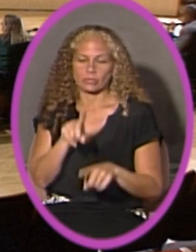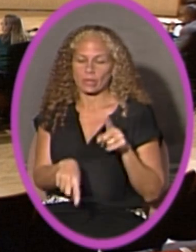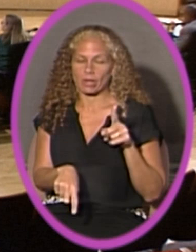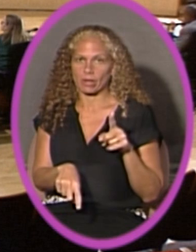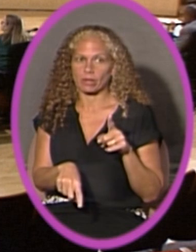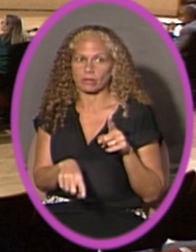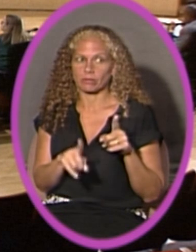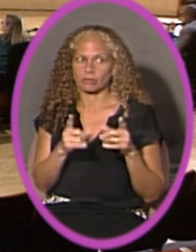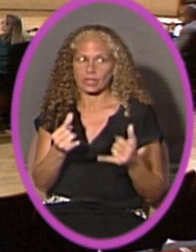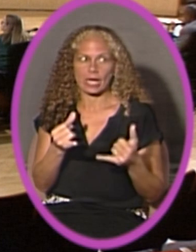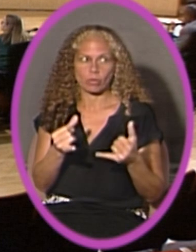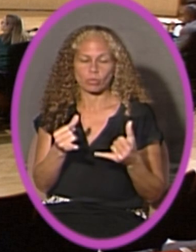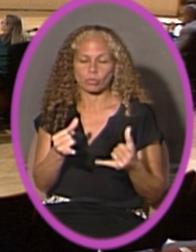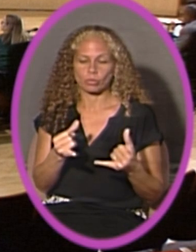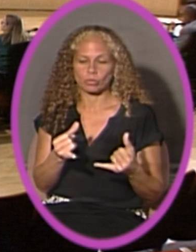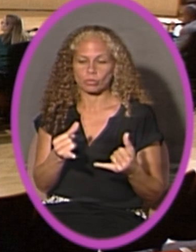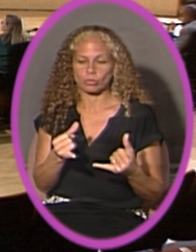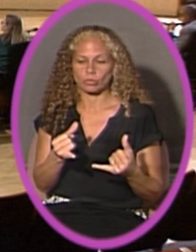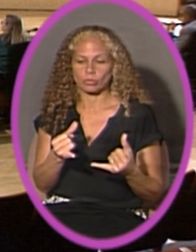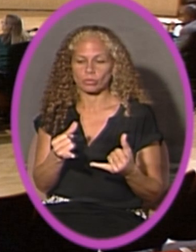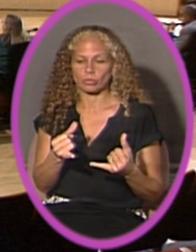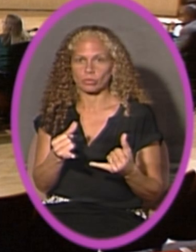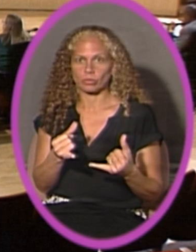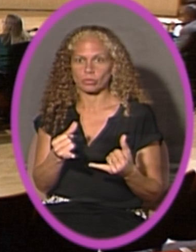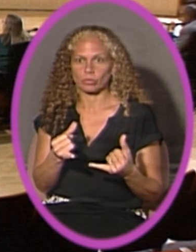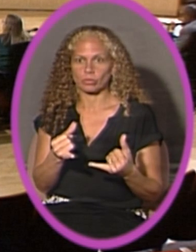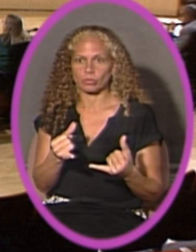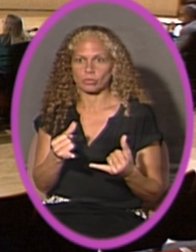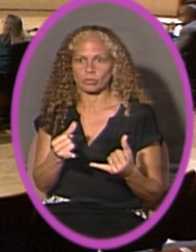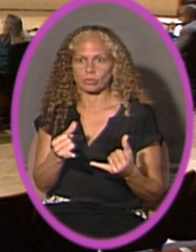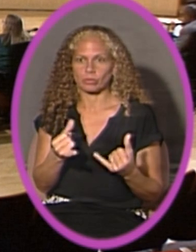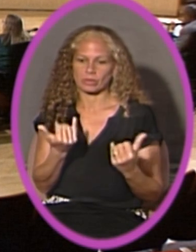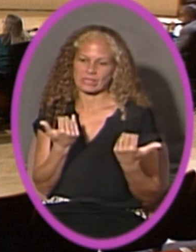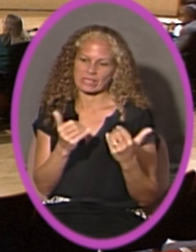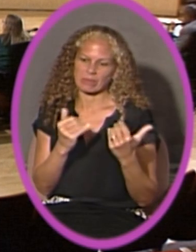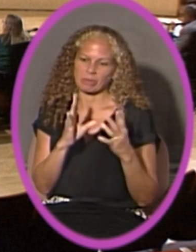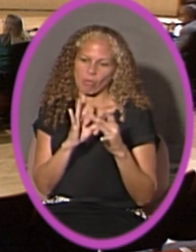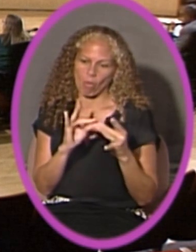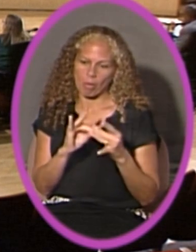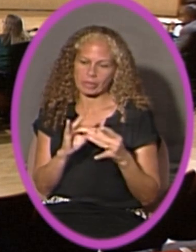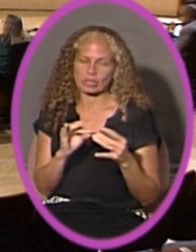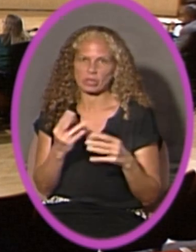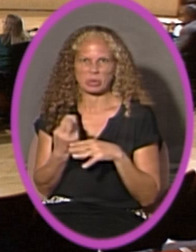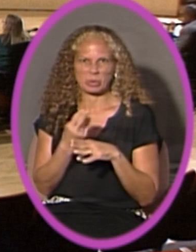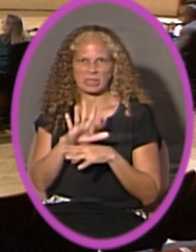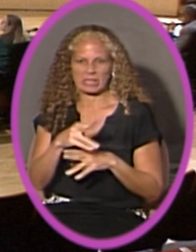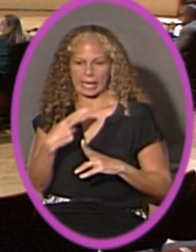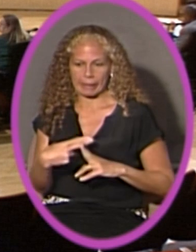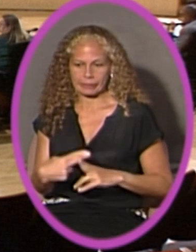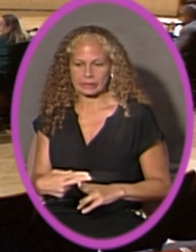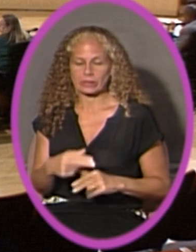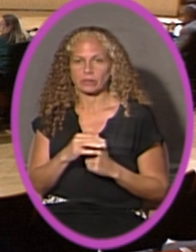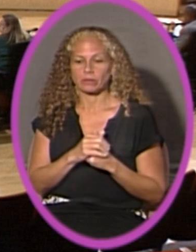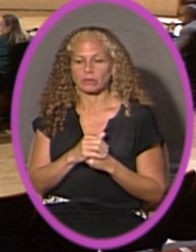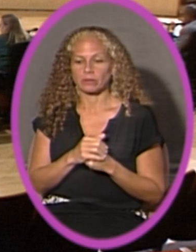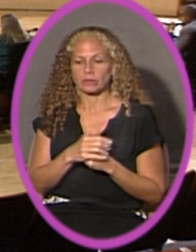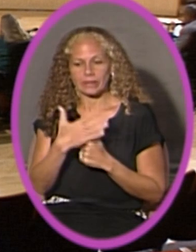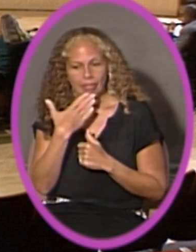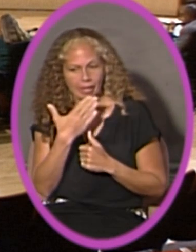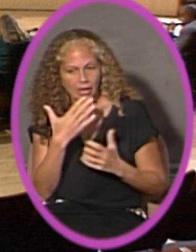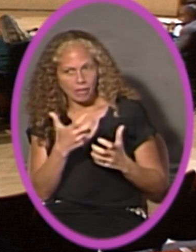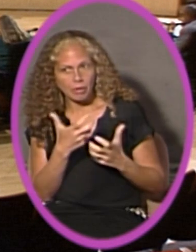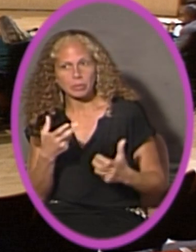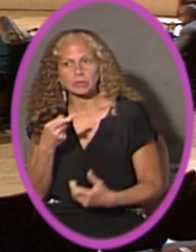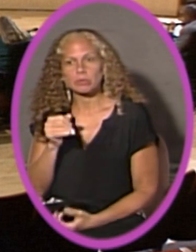being. So I just advise the speakers to limit their comments in the use of names. Thank you very much,